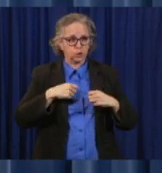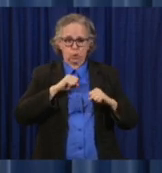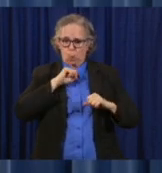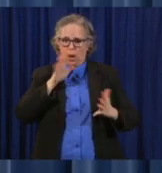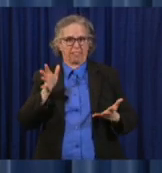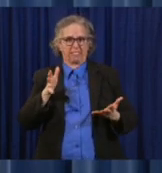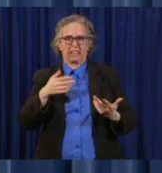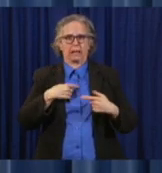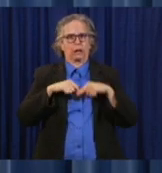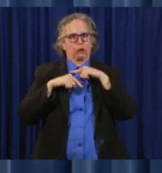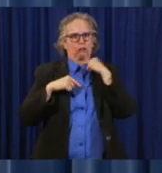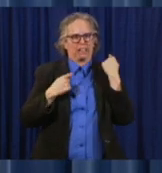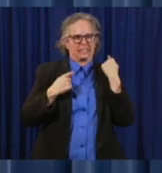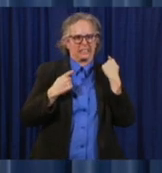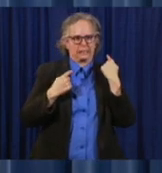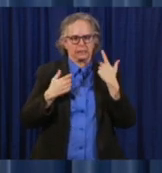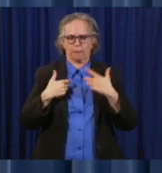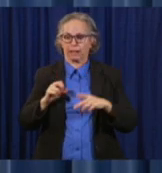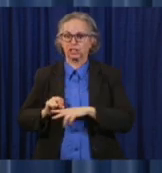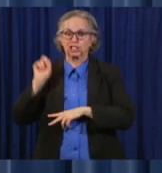as we move forward.